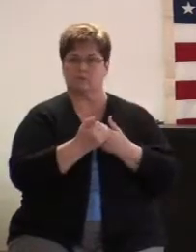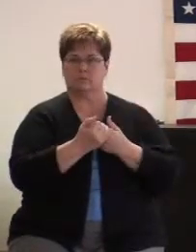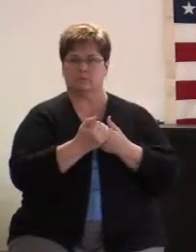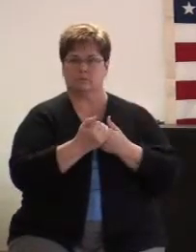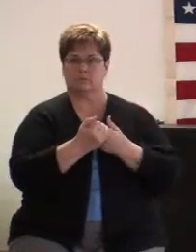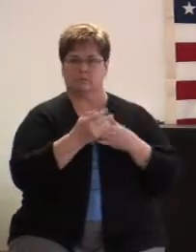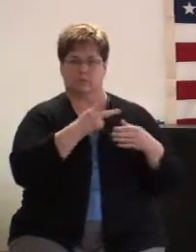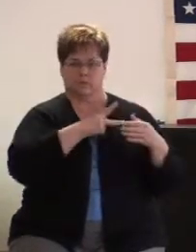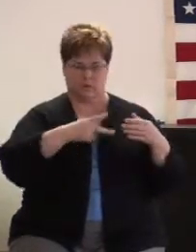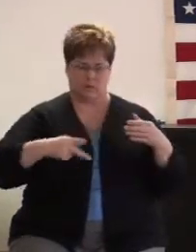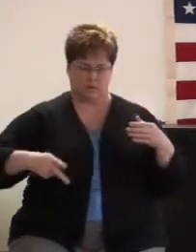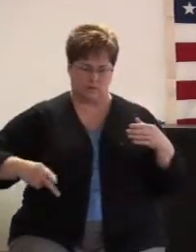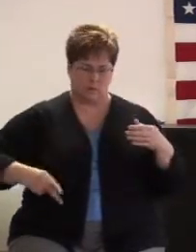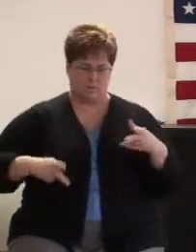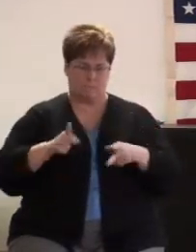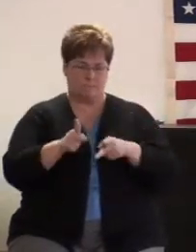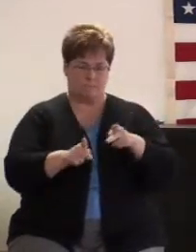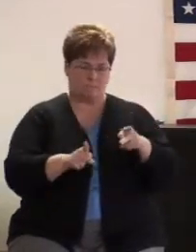in the people